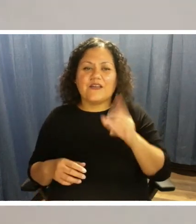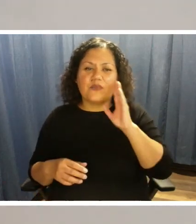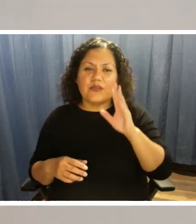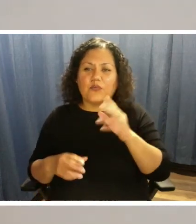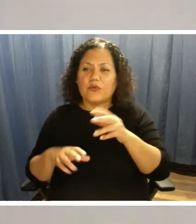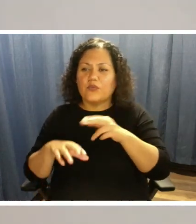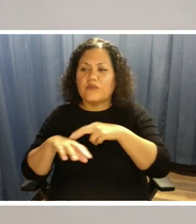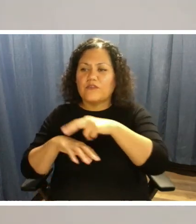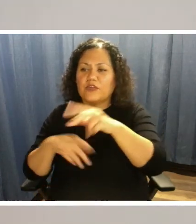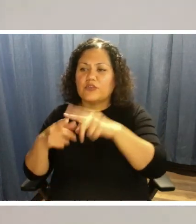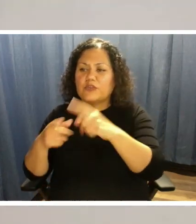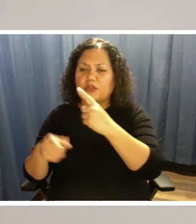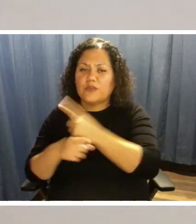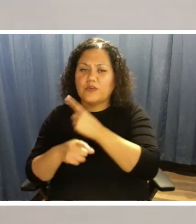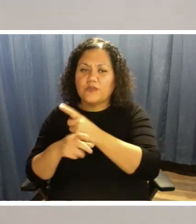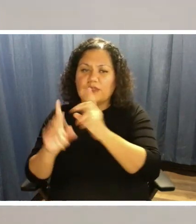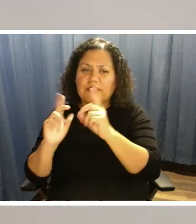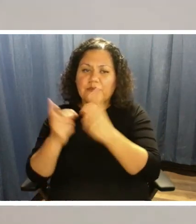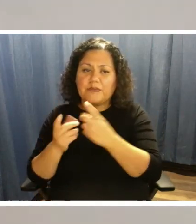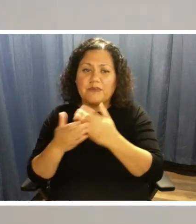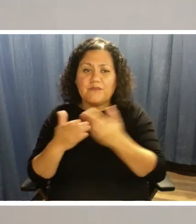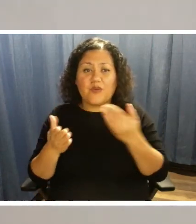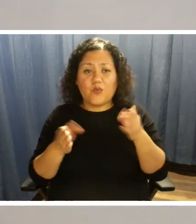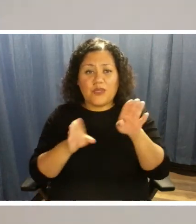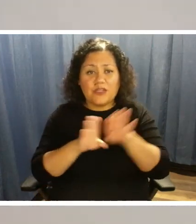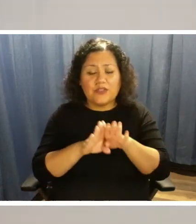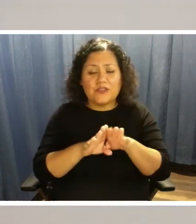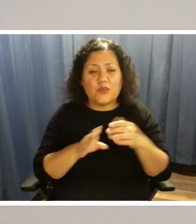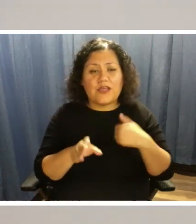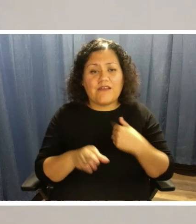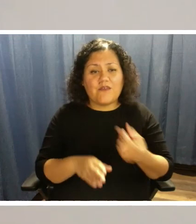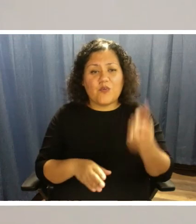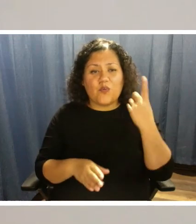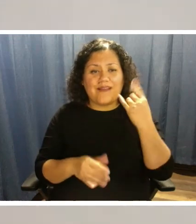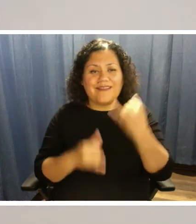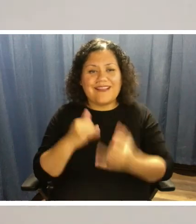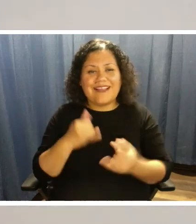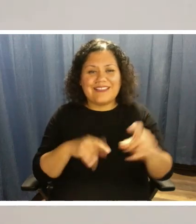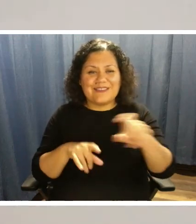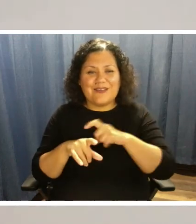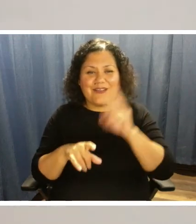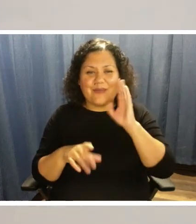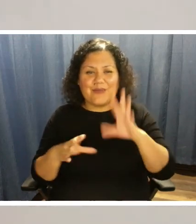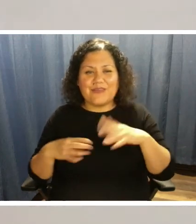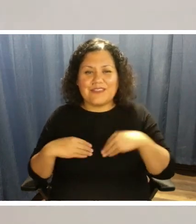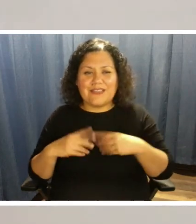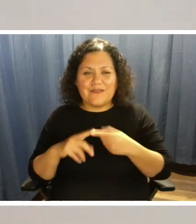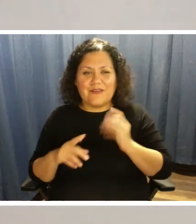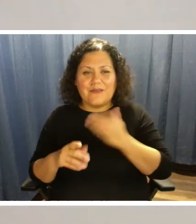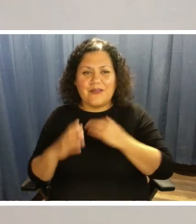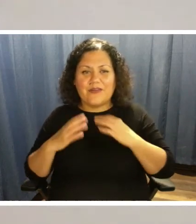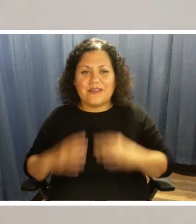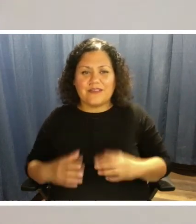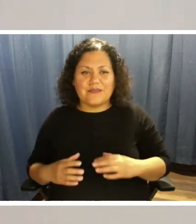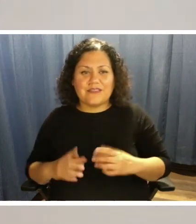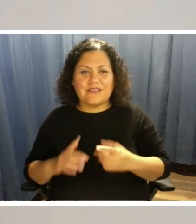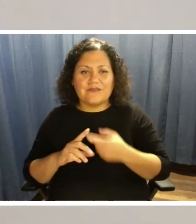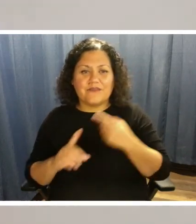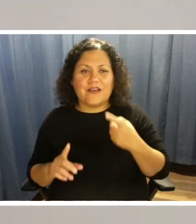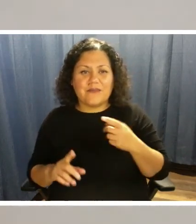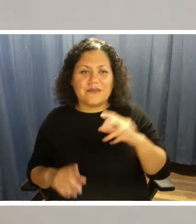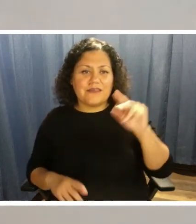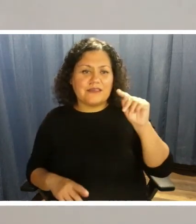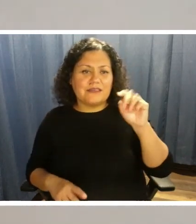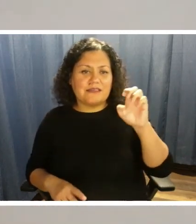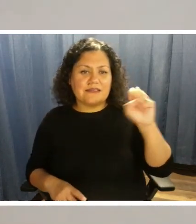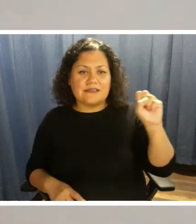So before we close, we do have one last call that we're going to take from our customers. This one is from Tessa